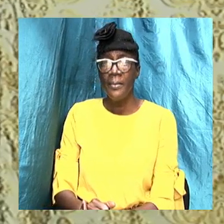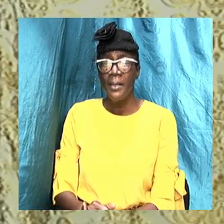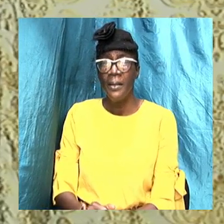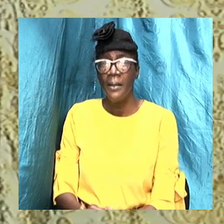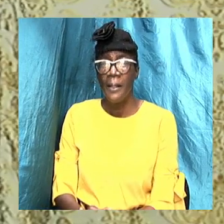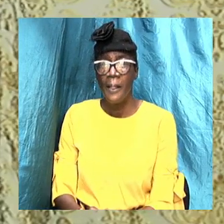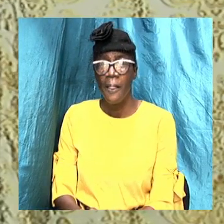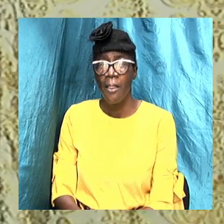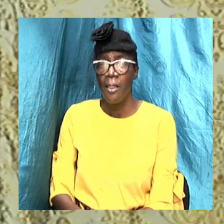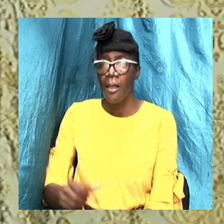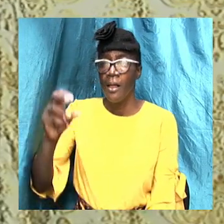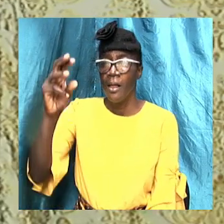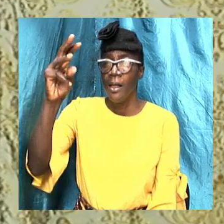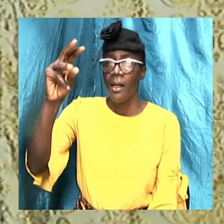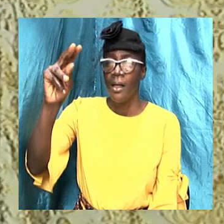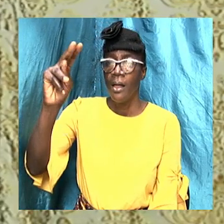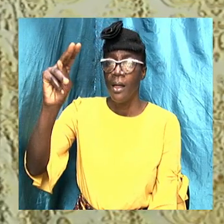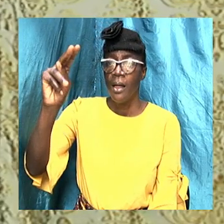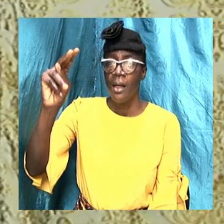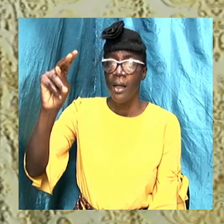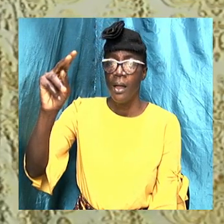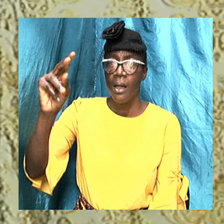Let us look at St. Matthew 28,